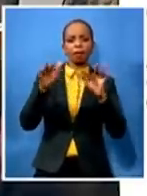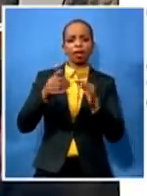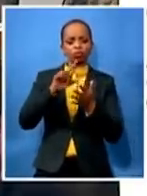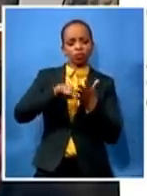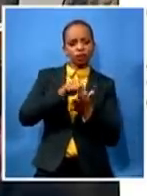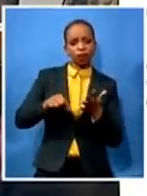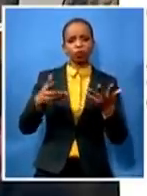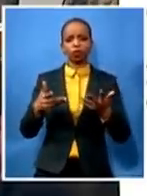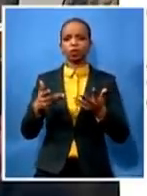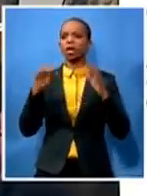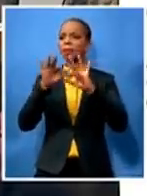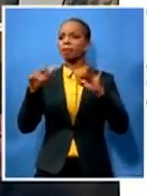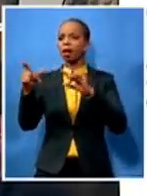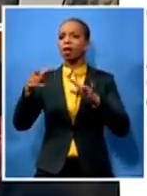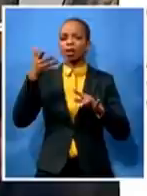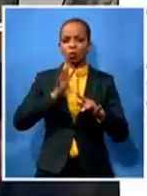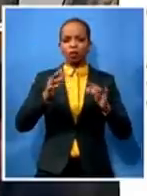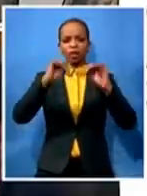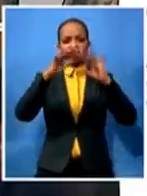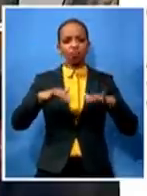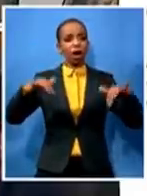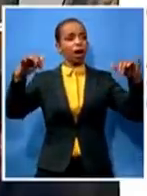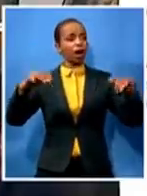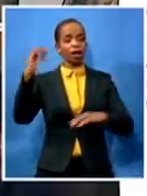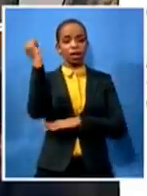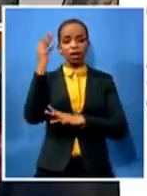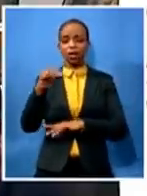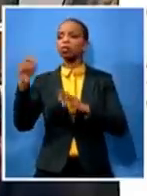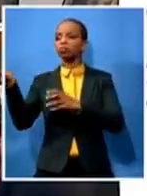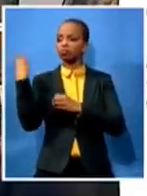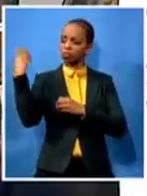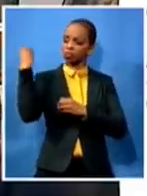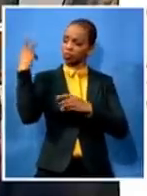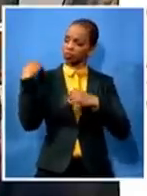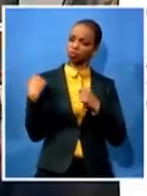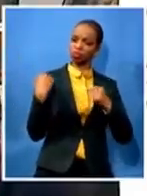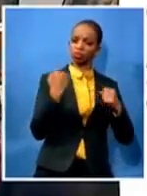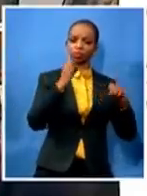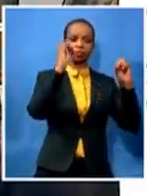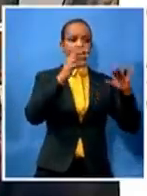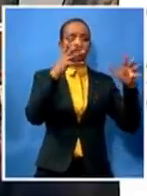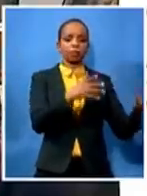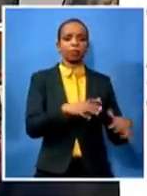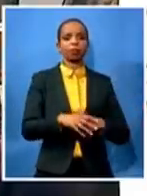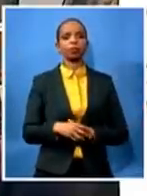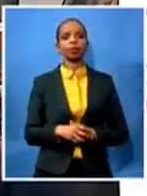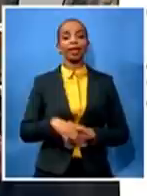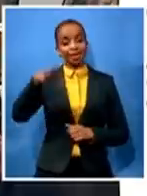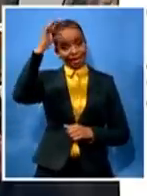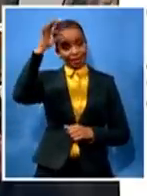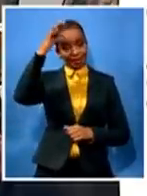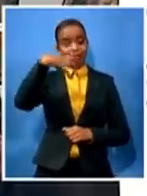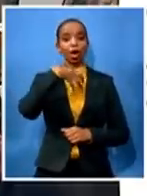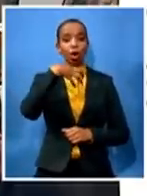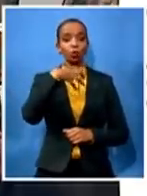-owned entity national cheperson i beg your pardon cheperson a state-owned entity telcom was one of those